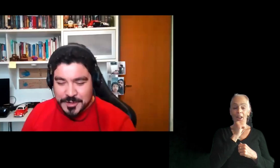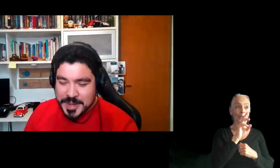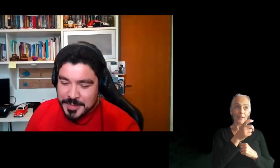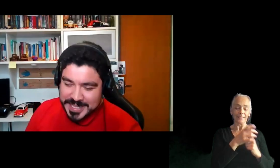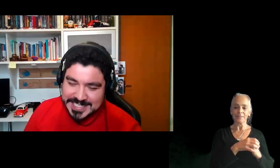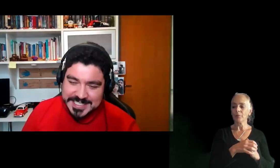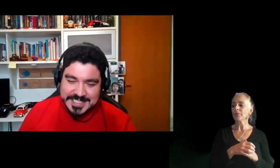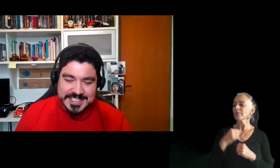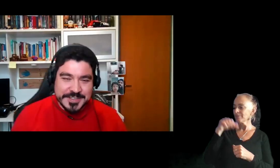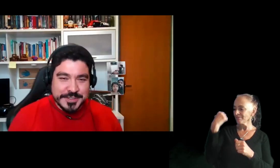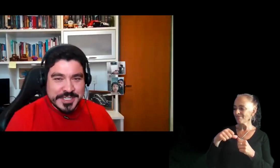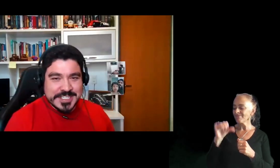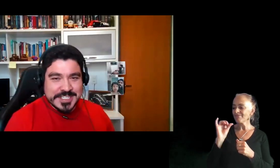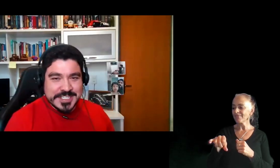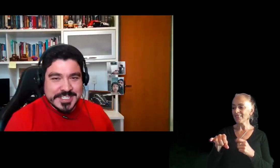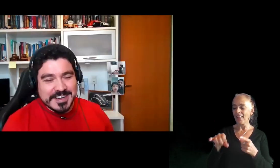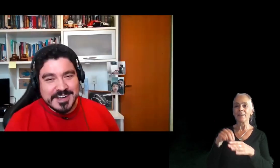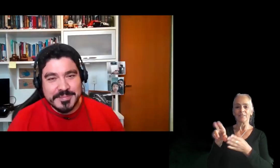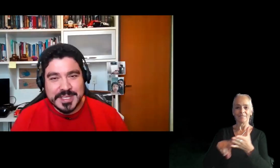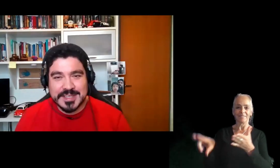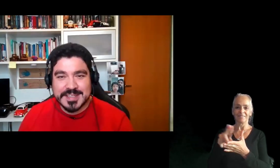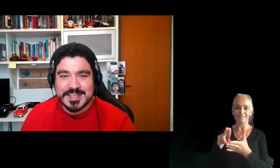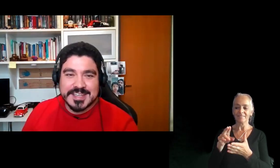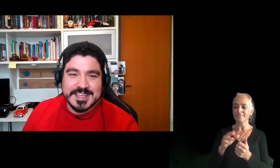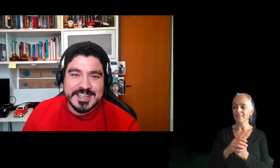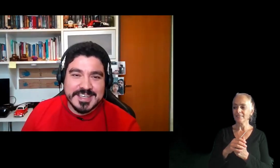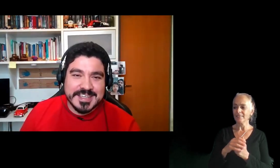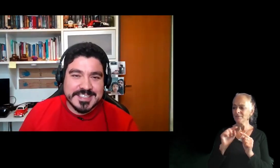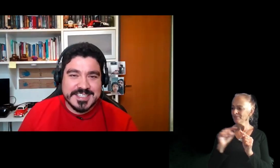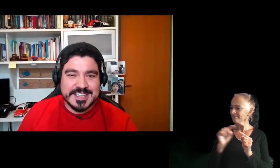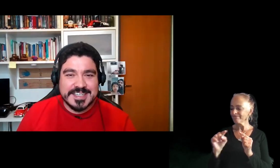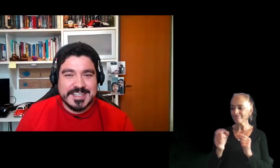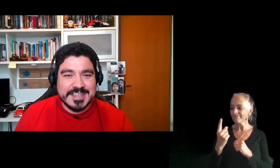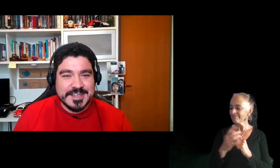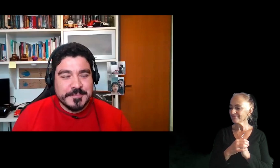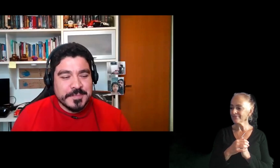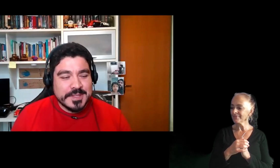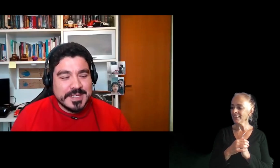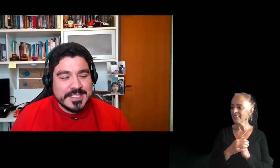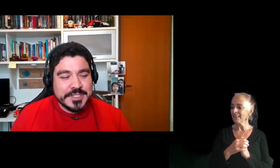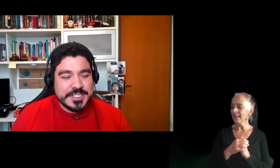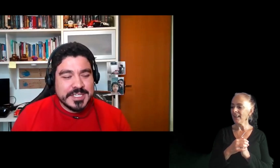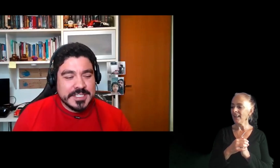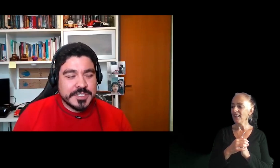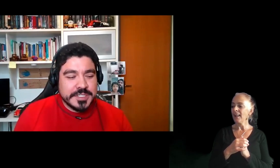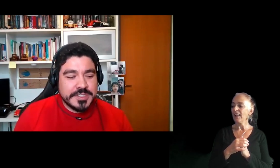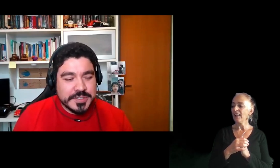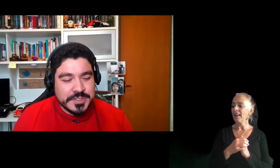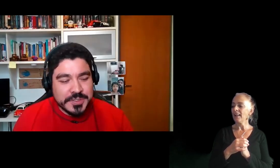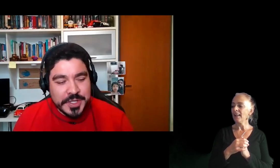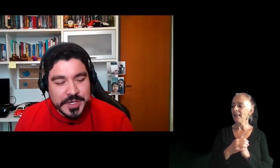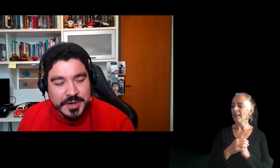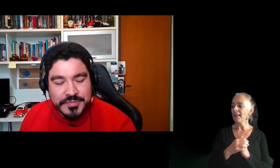I remember that in university, ergonomy. And, uh, it's good. It's